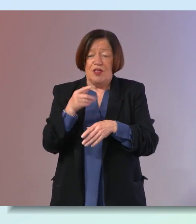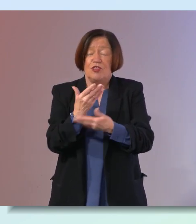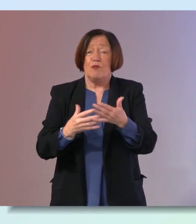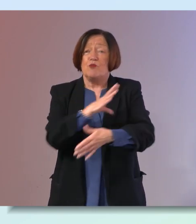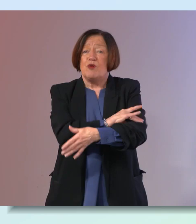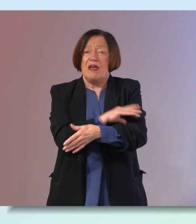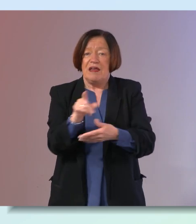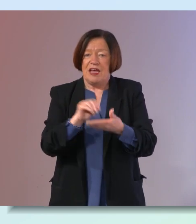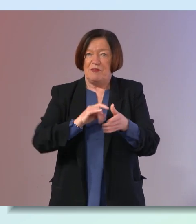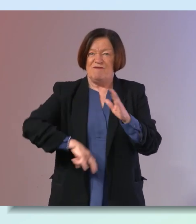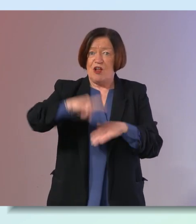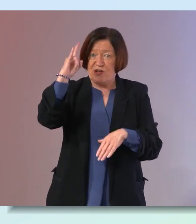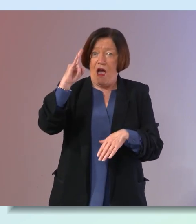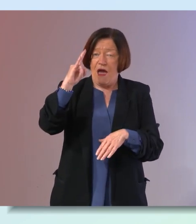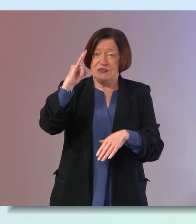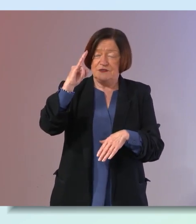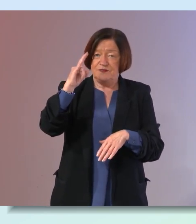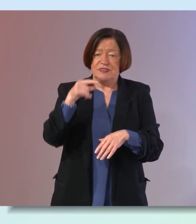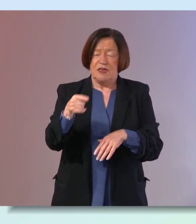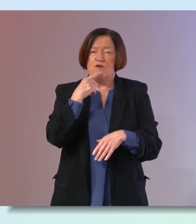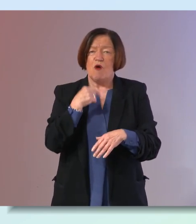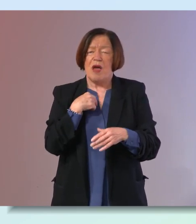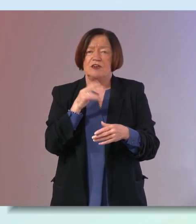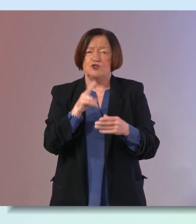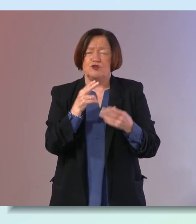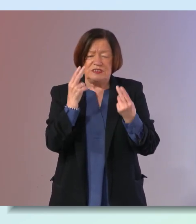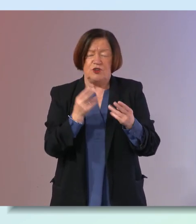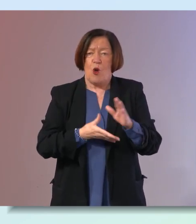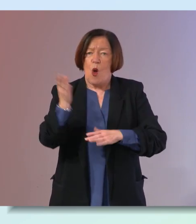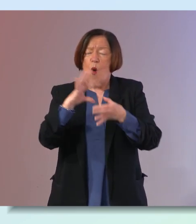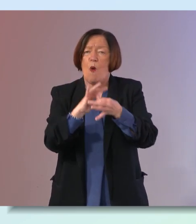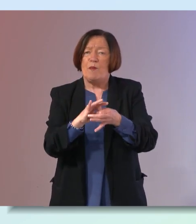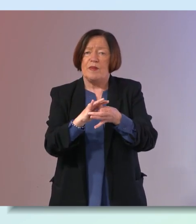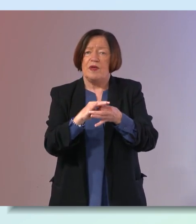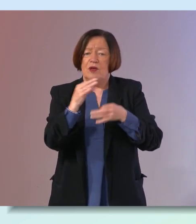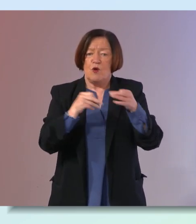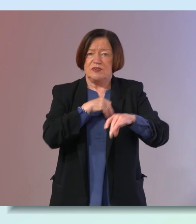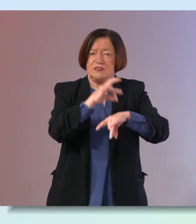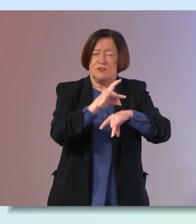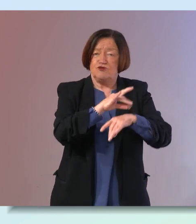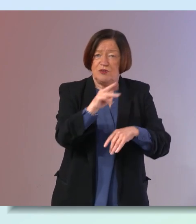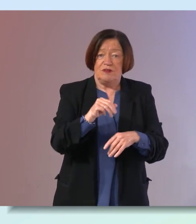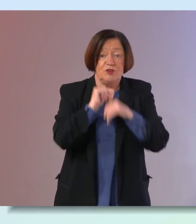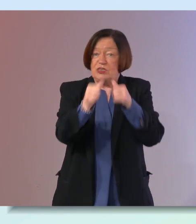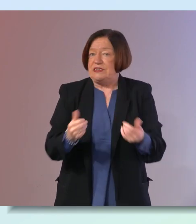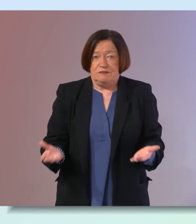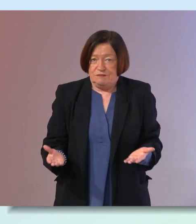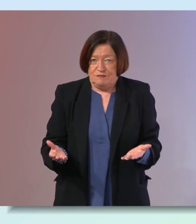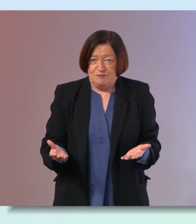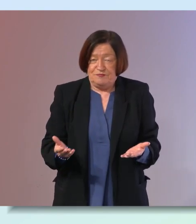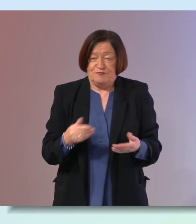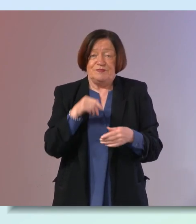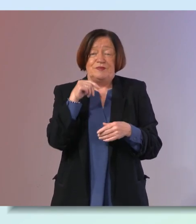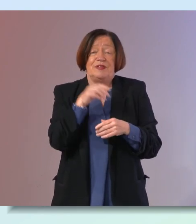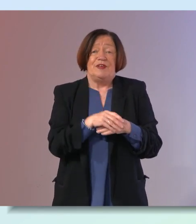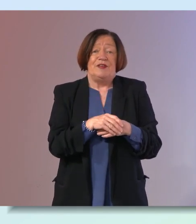pressure had been very high and they told me that i needed to go home and go to the doctor which i didn't do that's kind of a